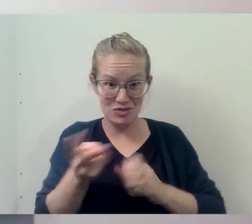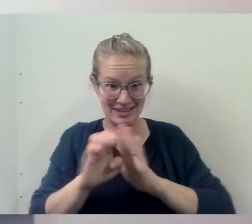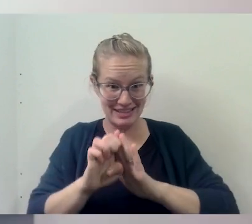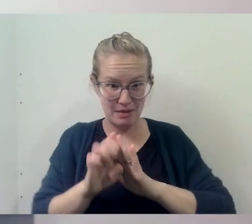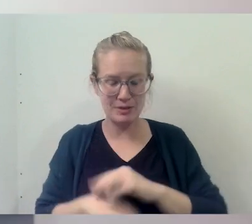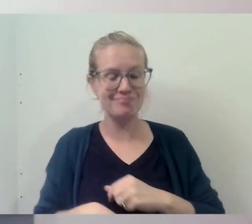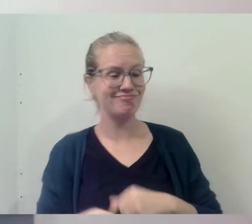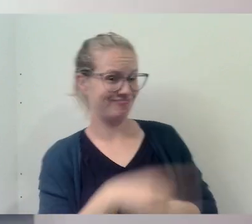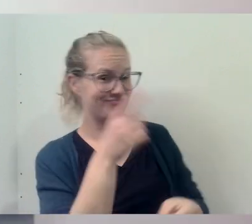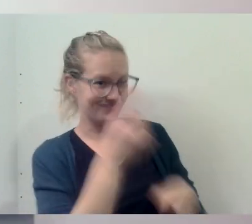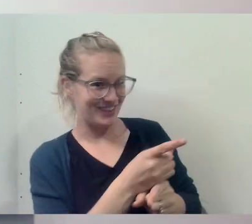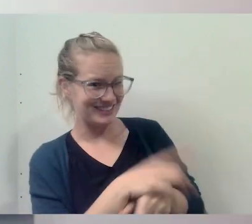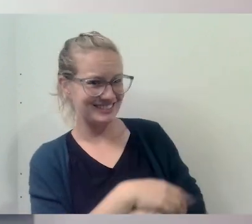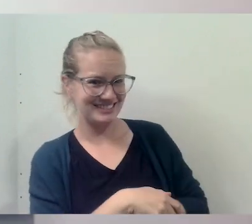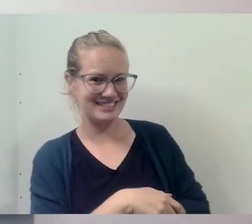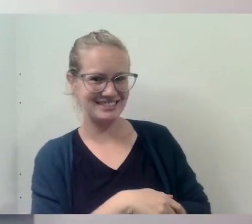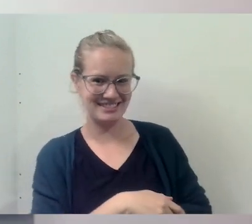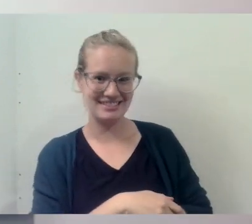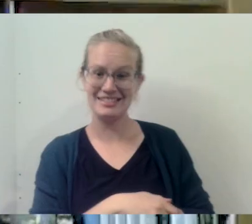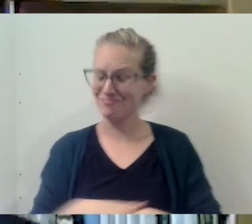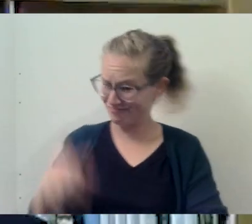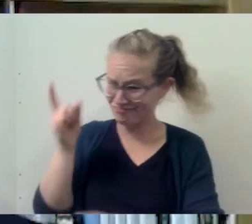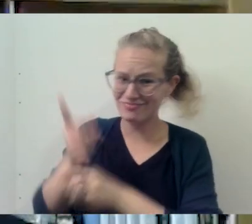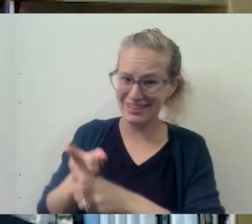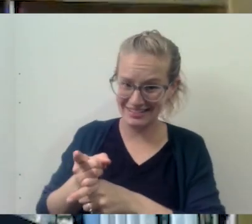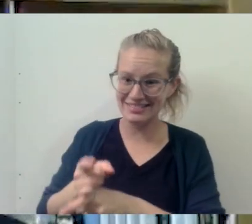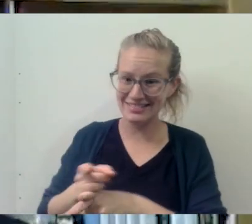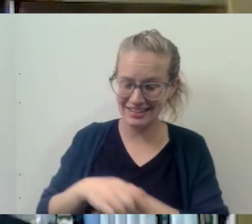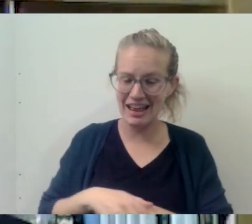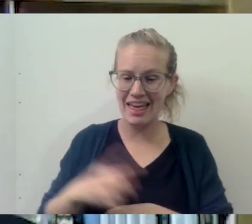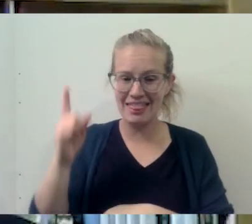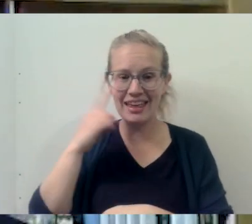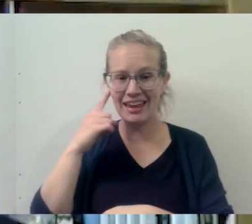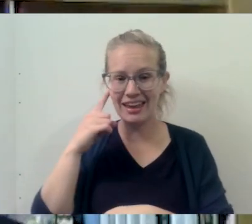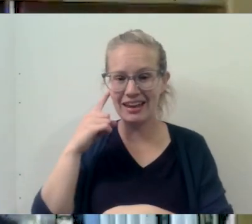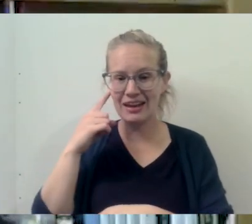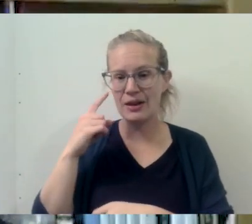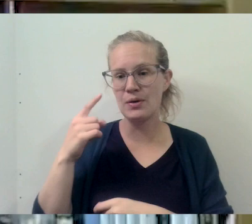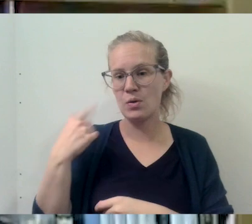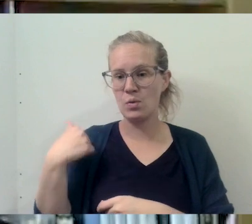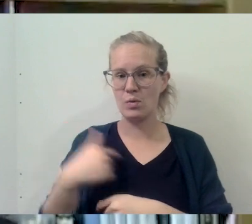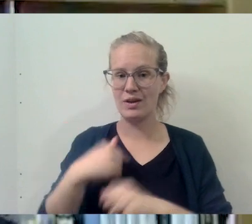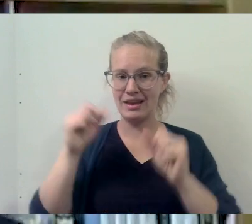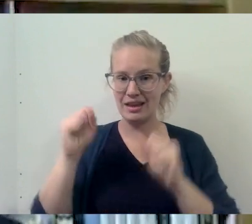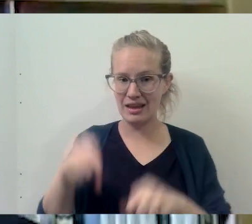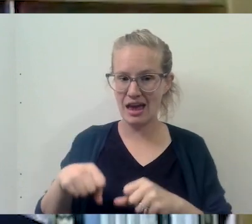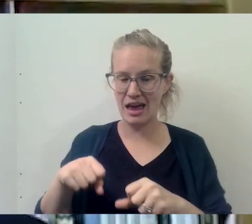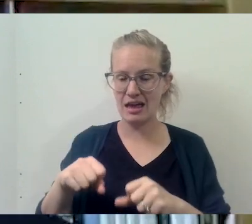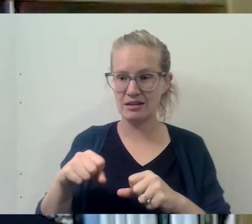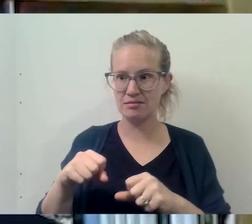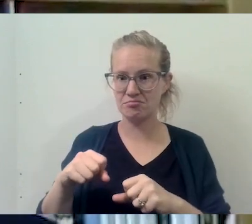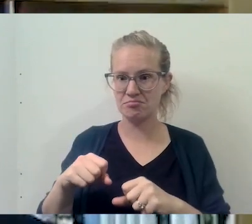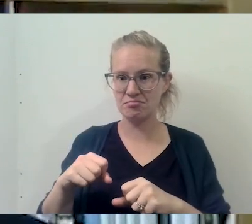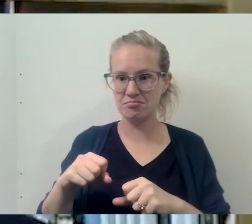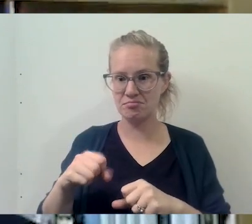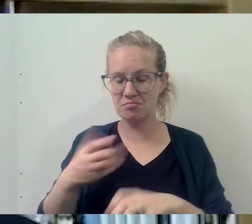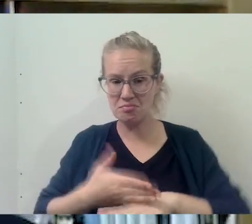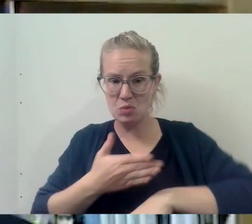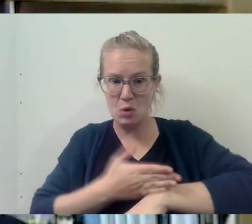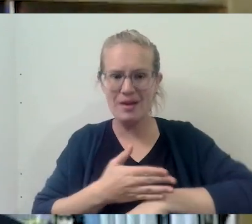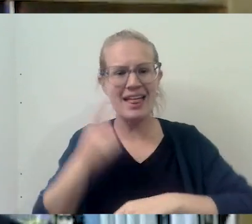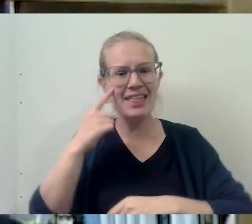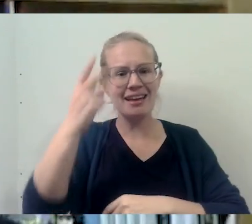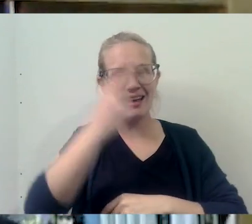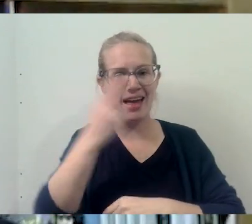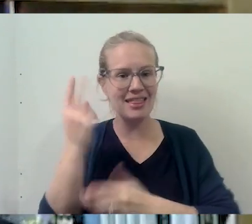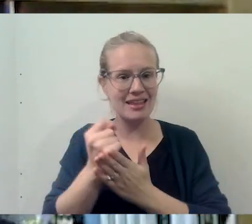You're right. Yeah, no, you're absolutely right. And I think, you know, that we can really be better. And I think Catholic